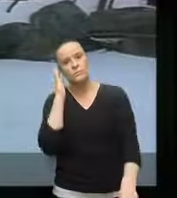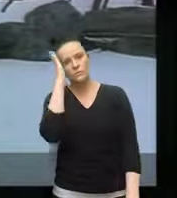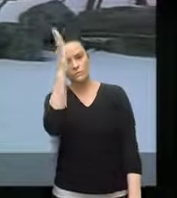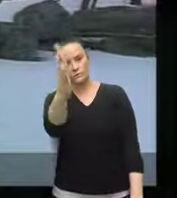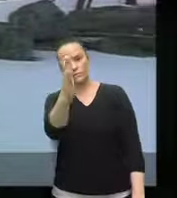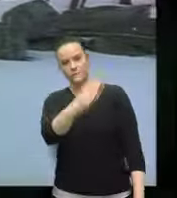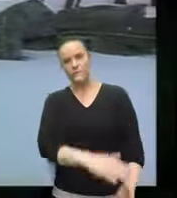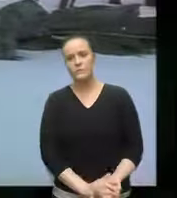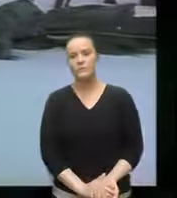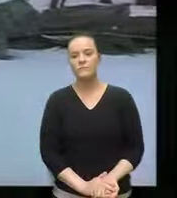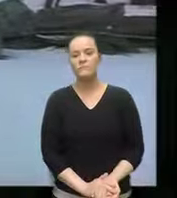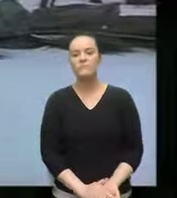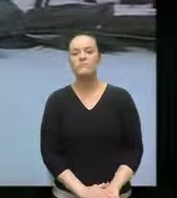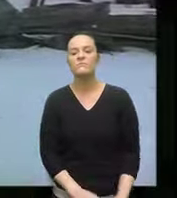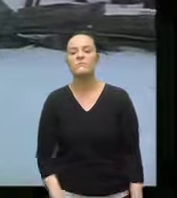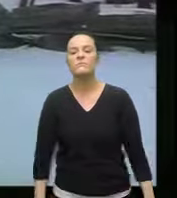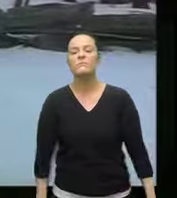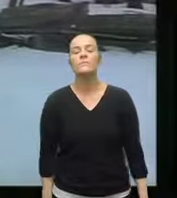battle